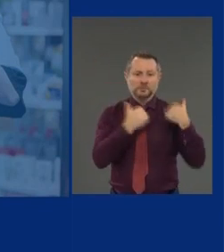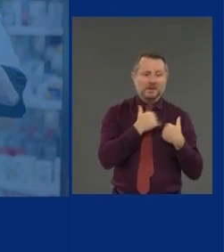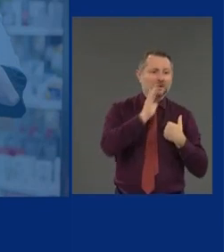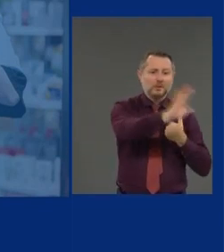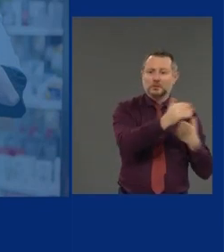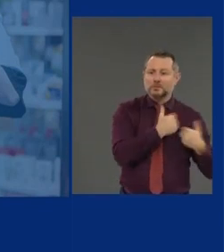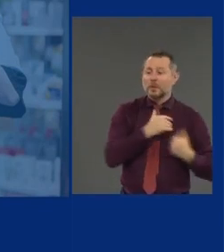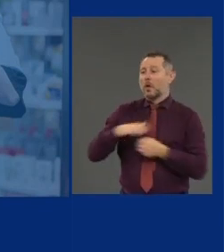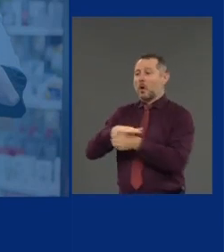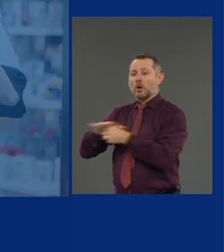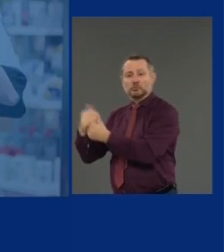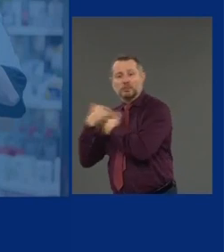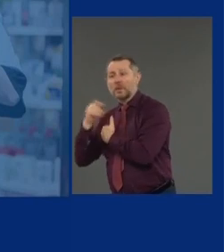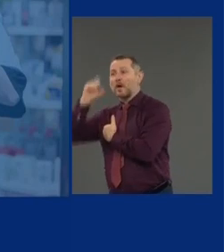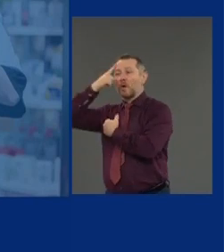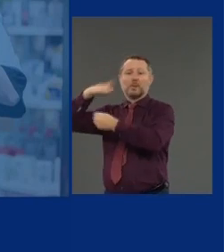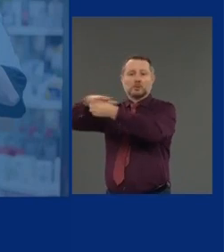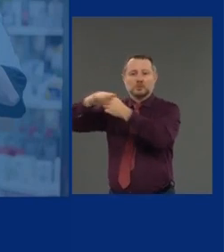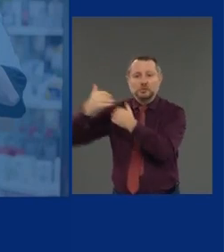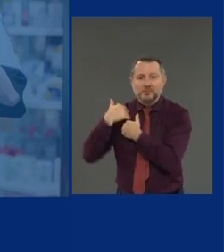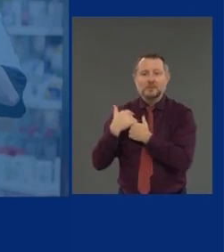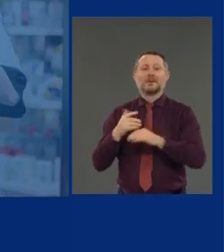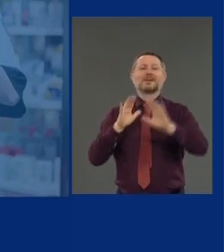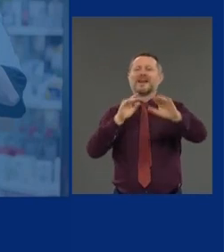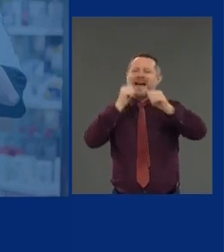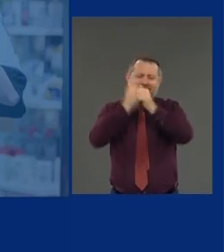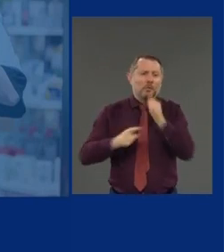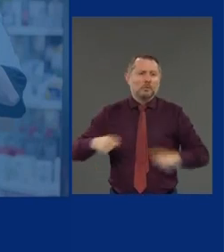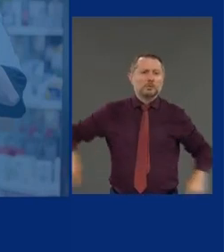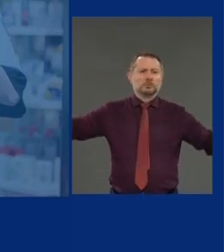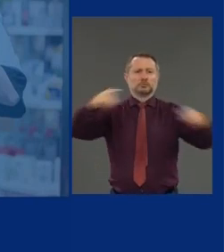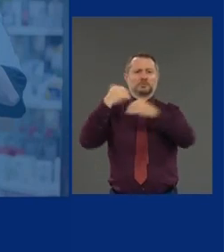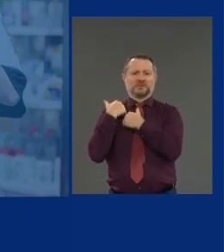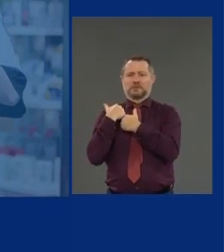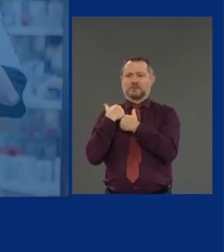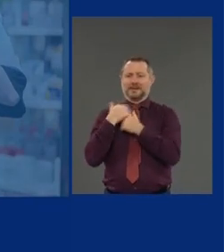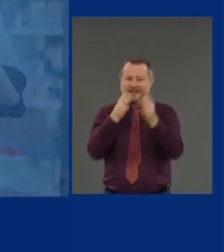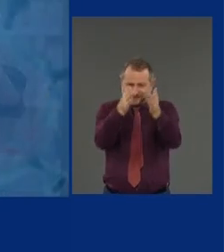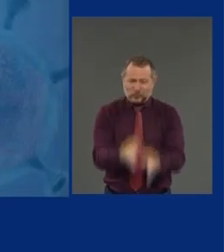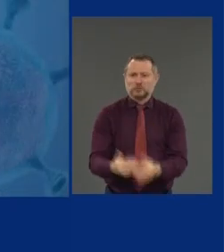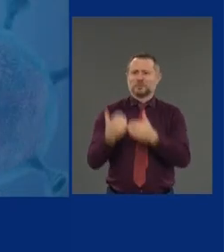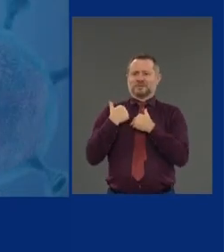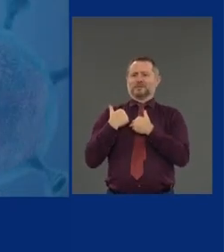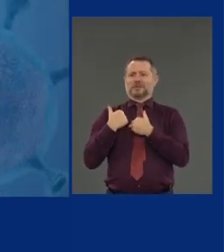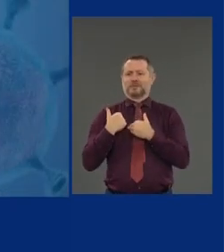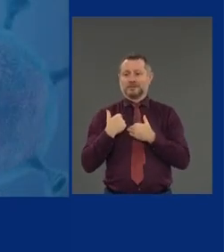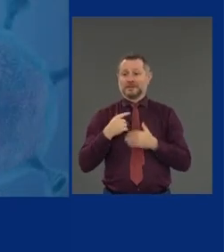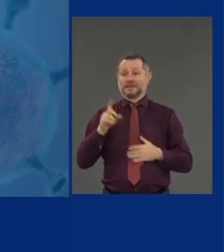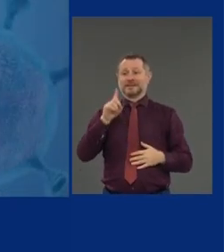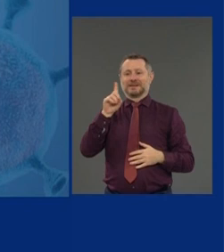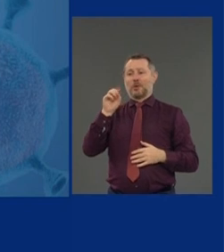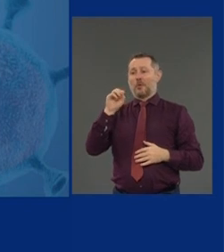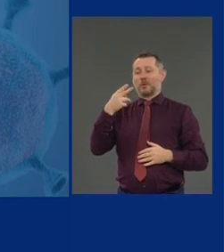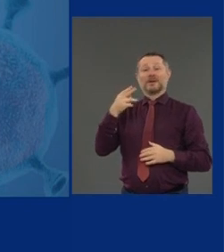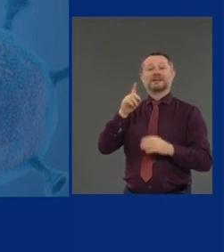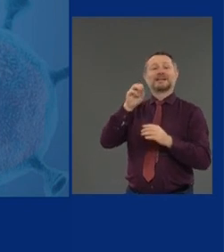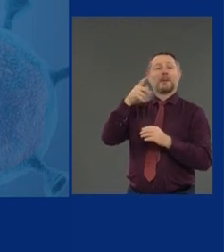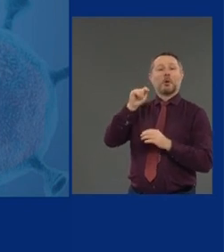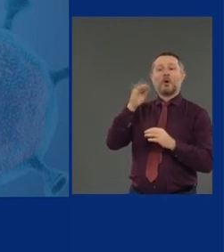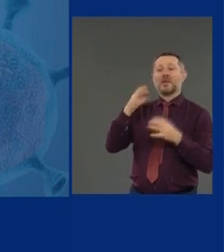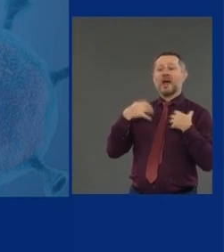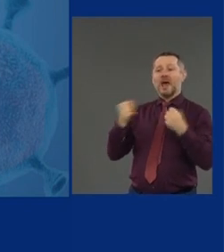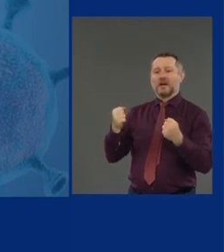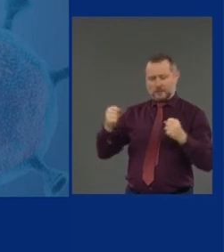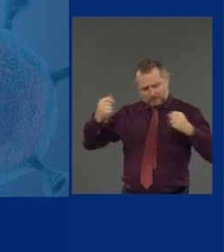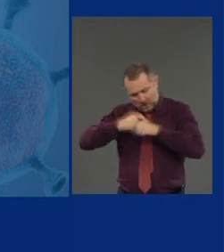governments have a responsibility to make sure their Department of Health is out and making sure things are working well.